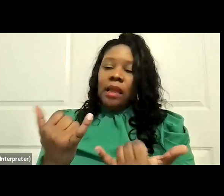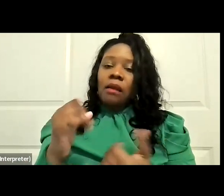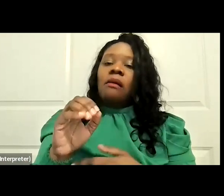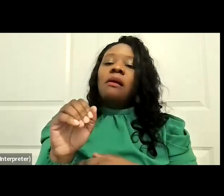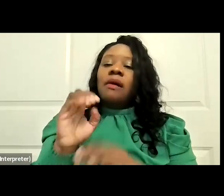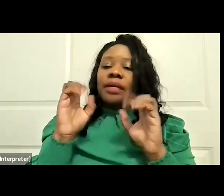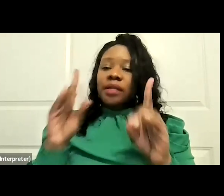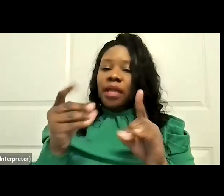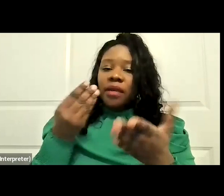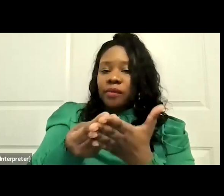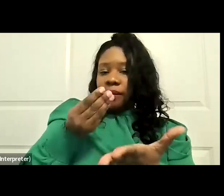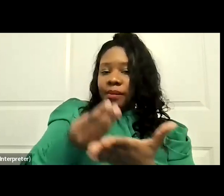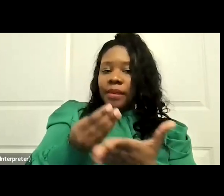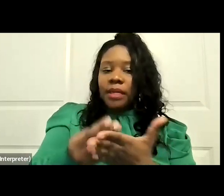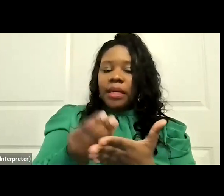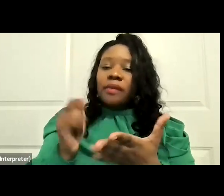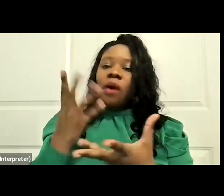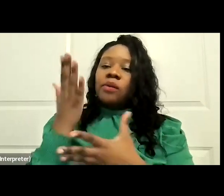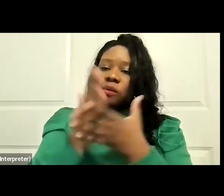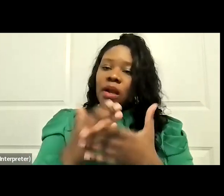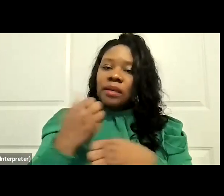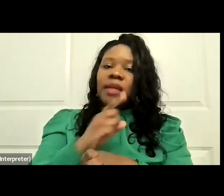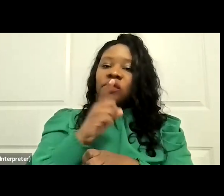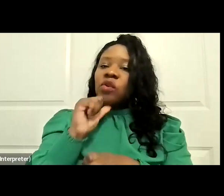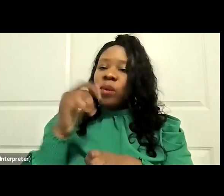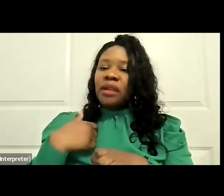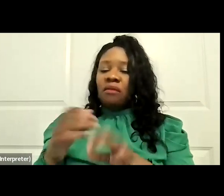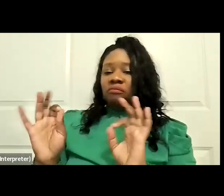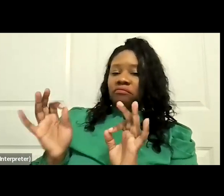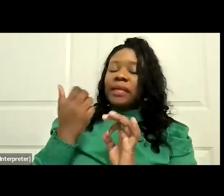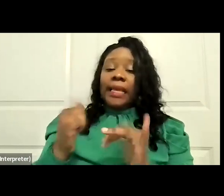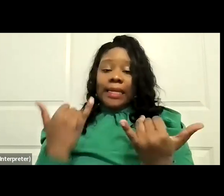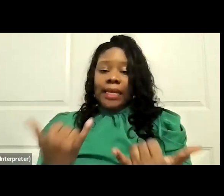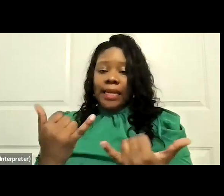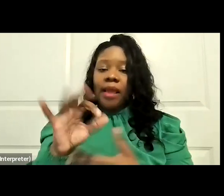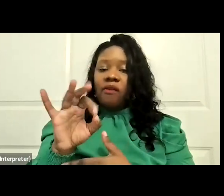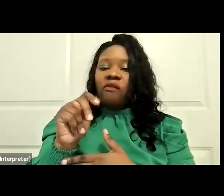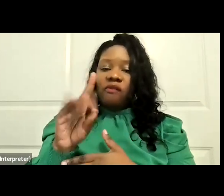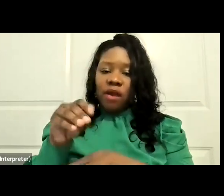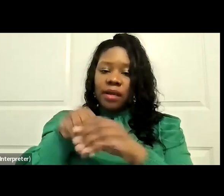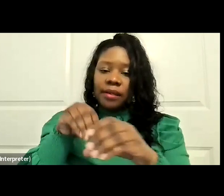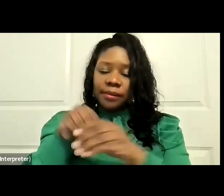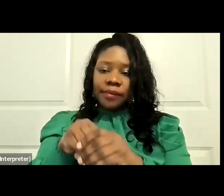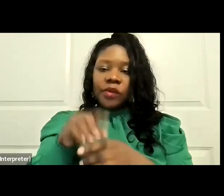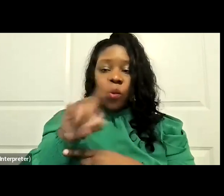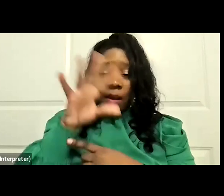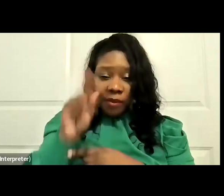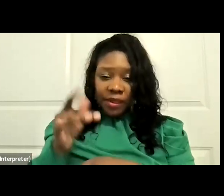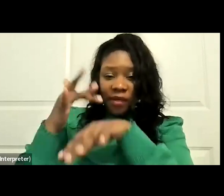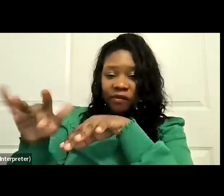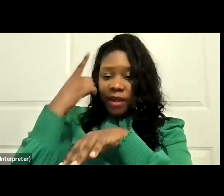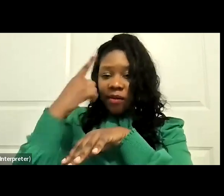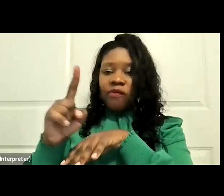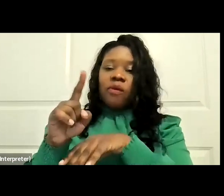measure to make sure that we didn't undermine any existing funding. And up to 1% of funds are available for administrative costs,